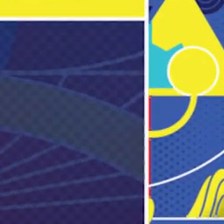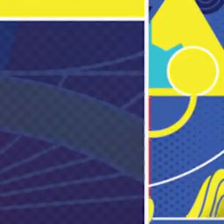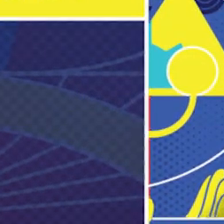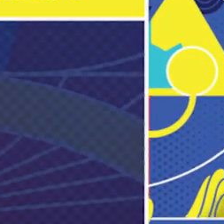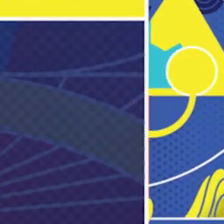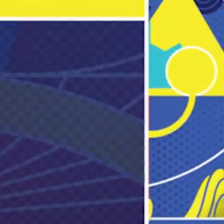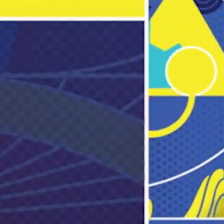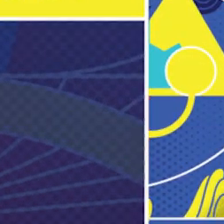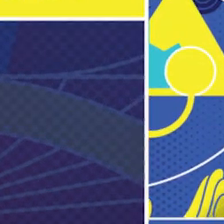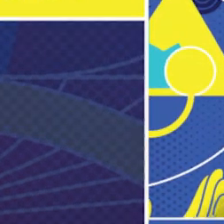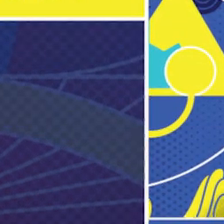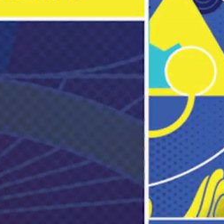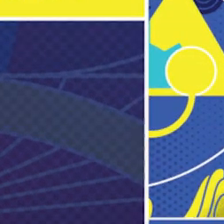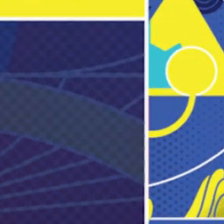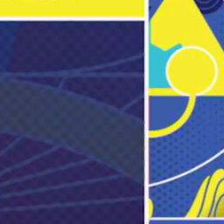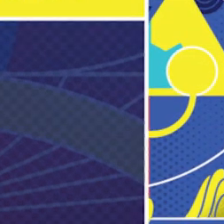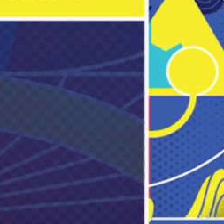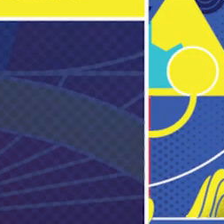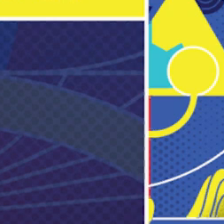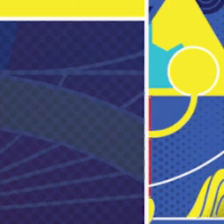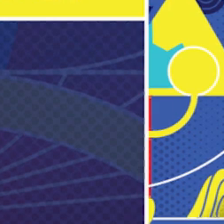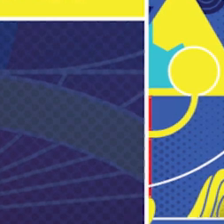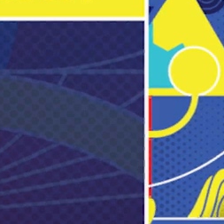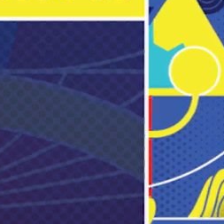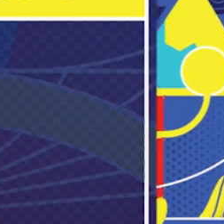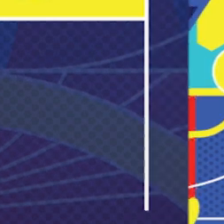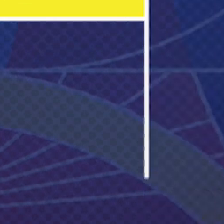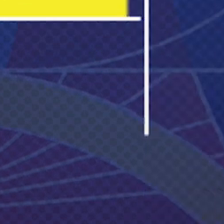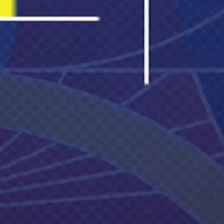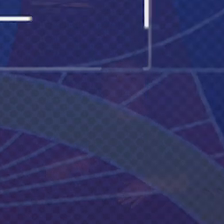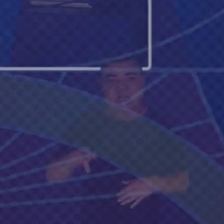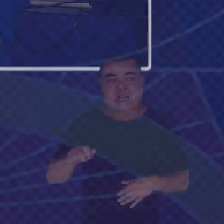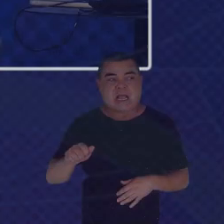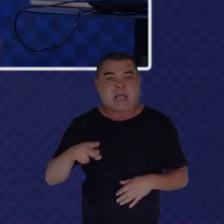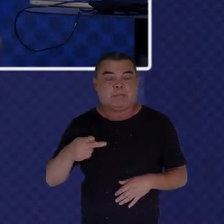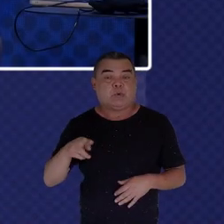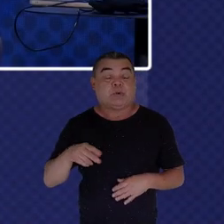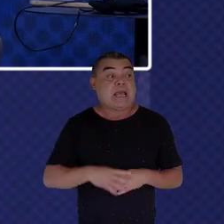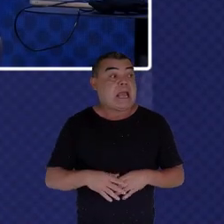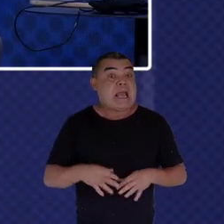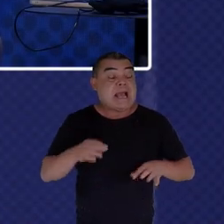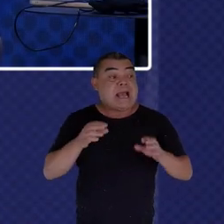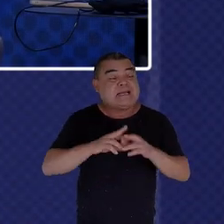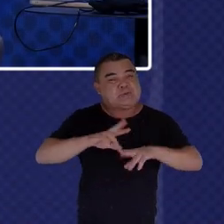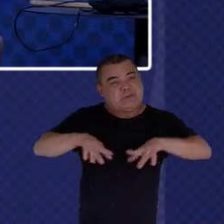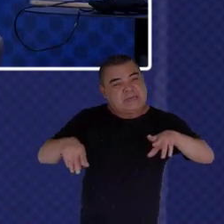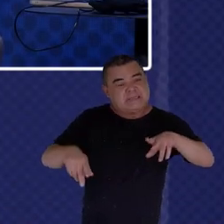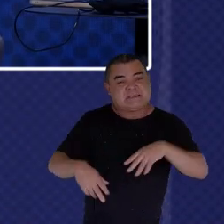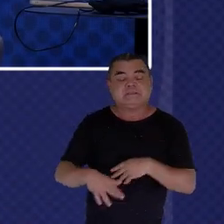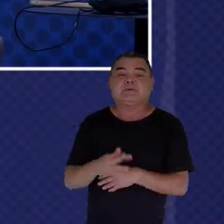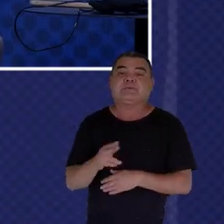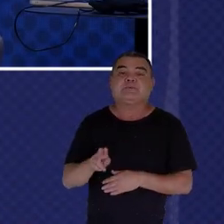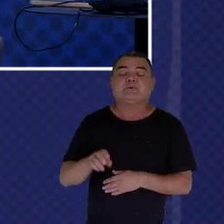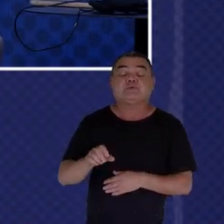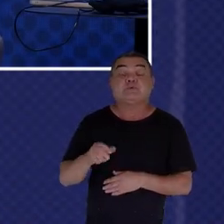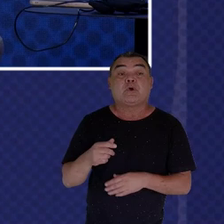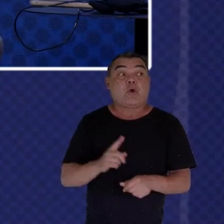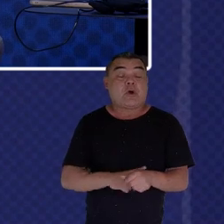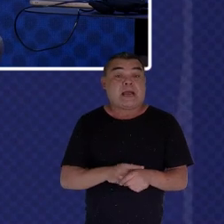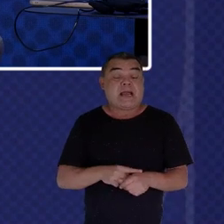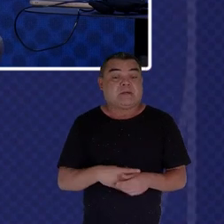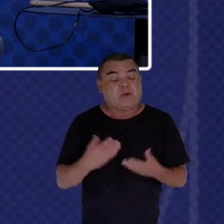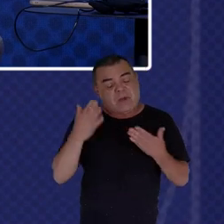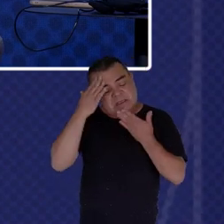Information In Singapore I know time difference is always a challenge So I really appreciate you being here